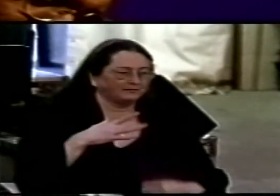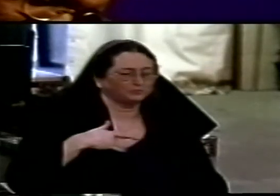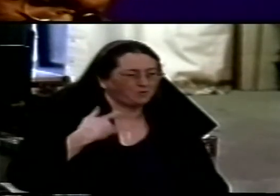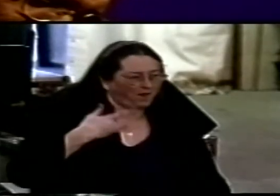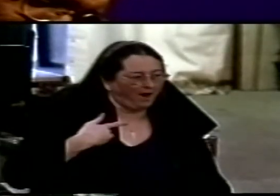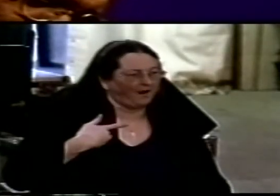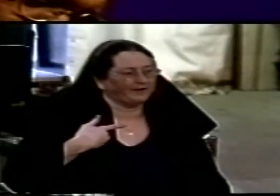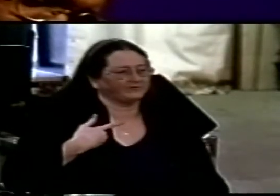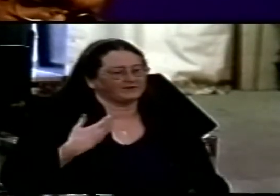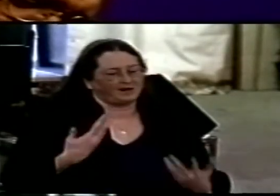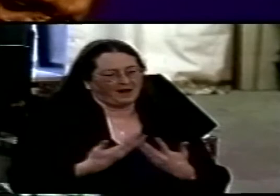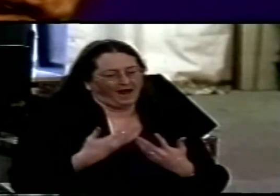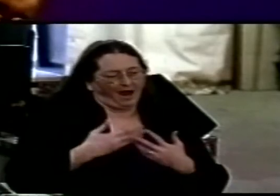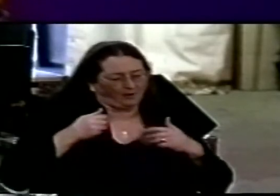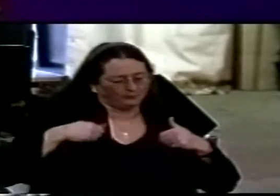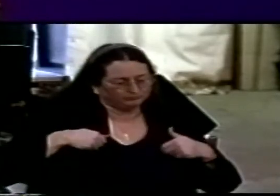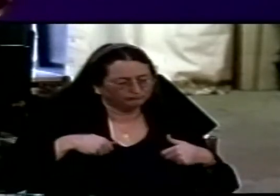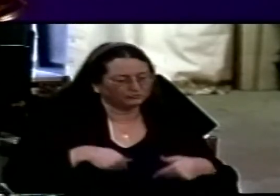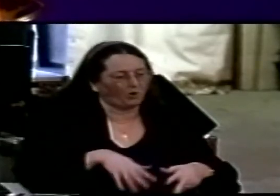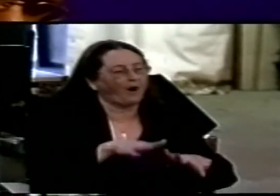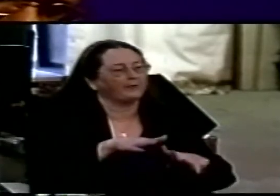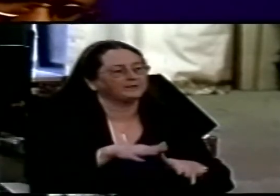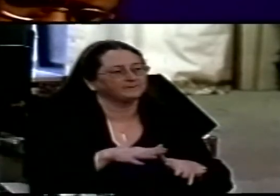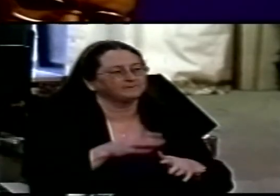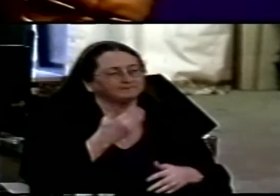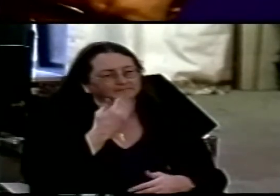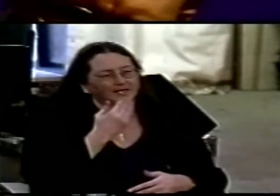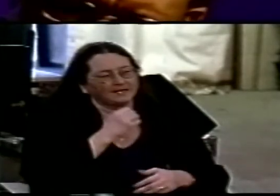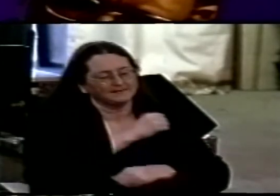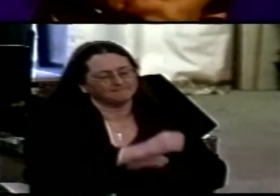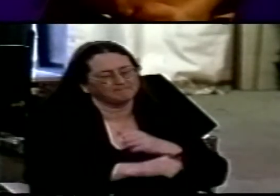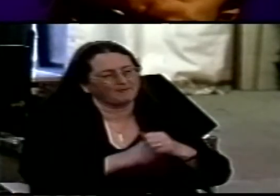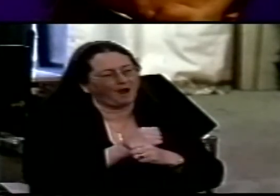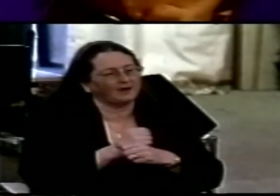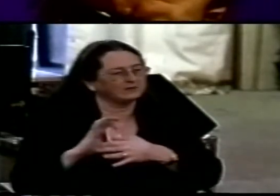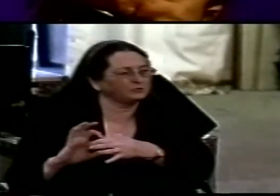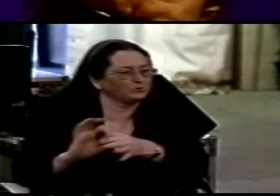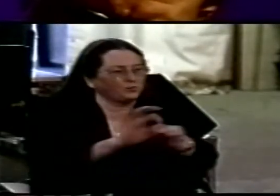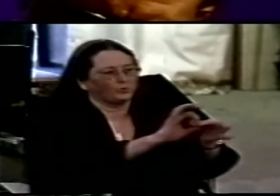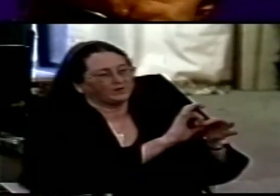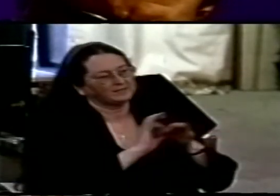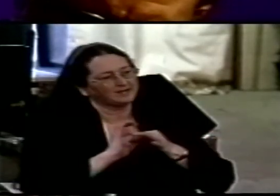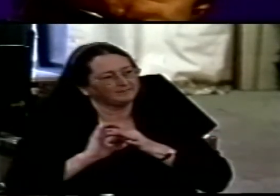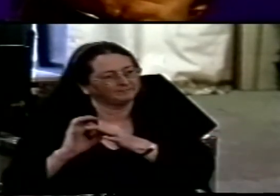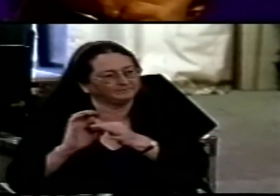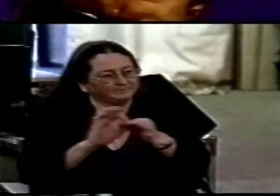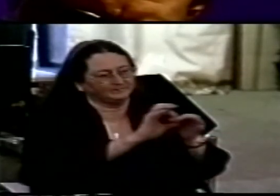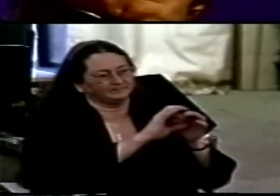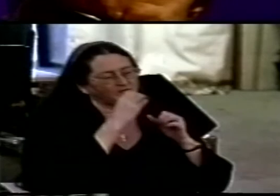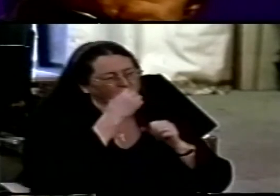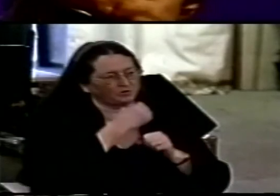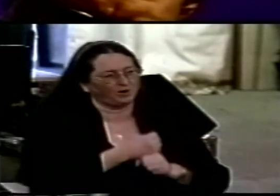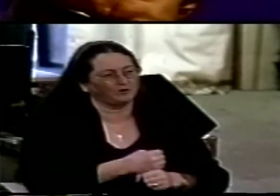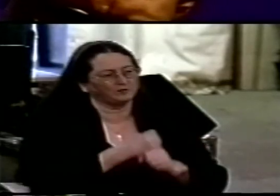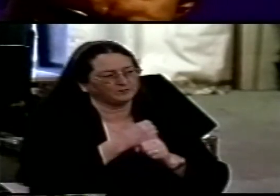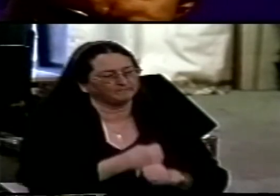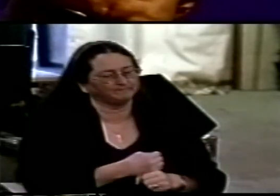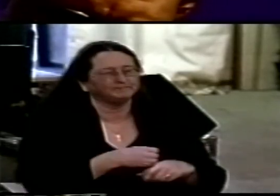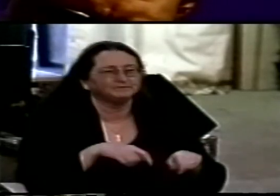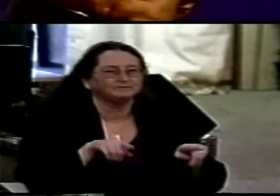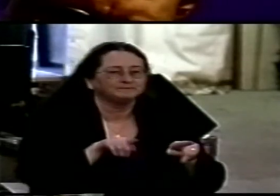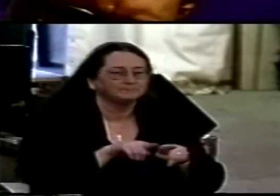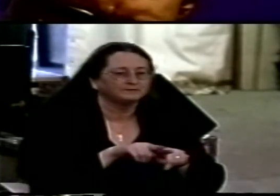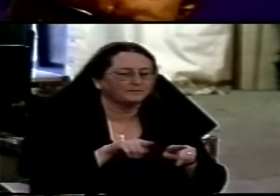actions and I pray Lord as you bind us together in the unity of the body so may we